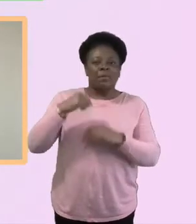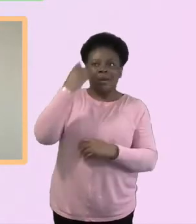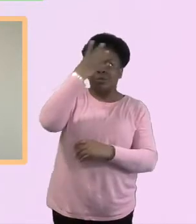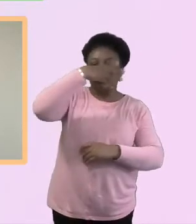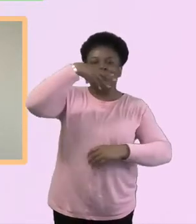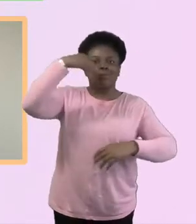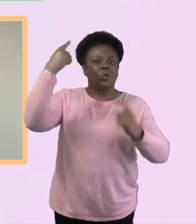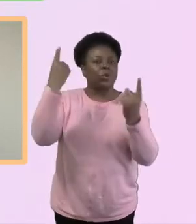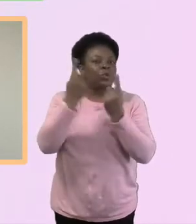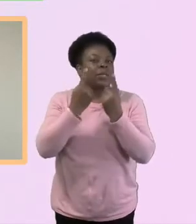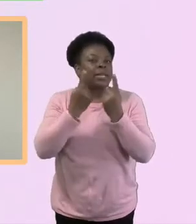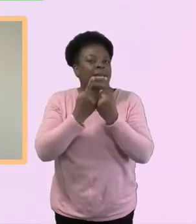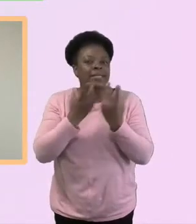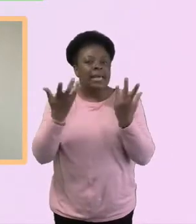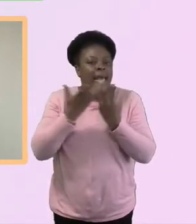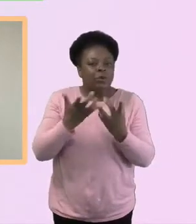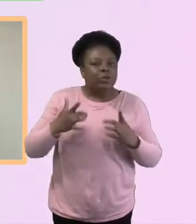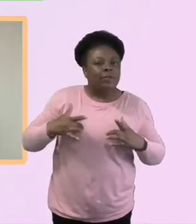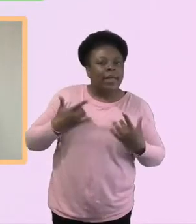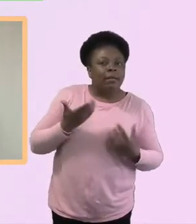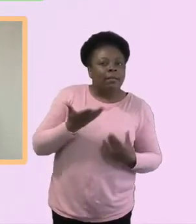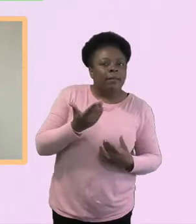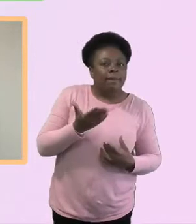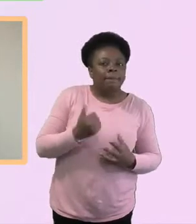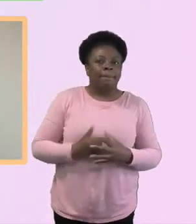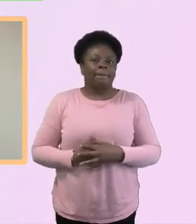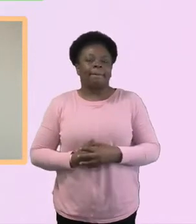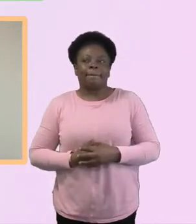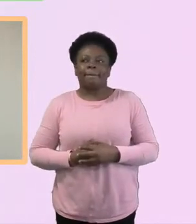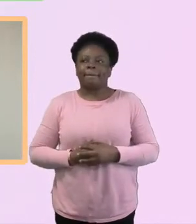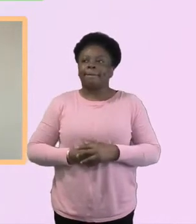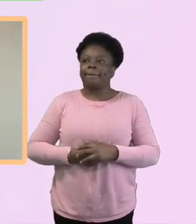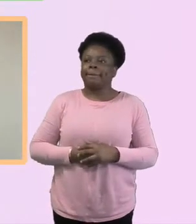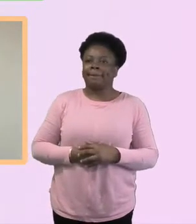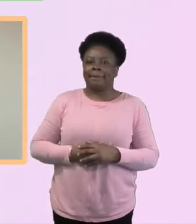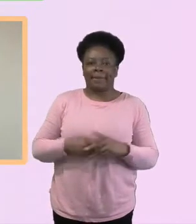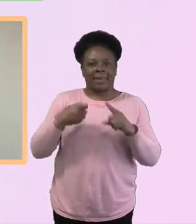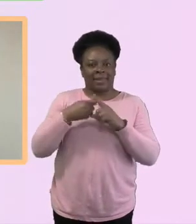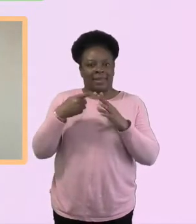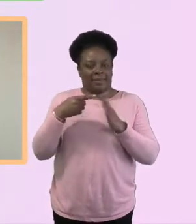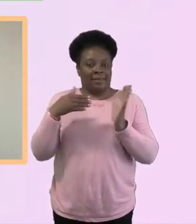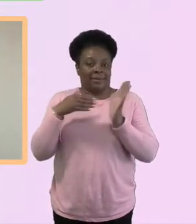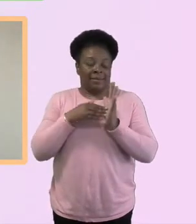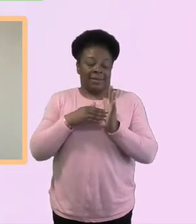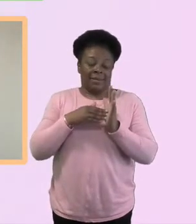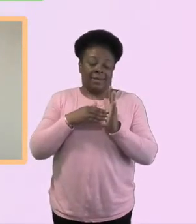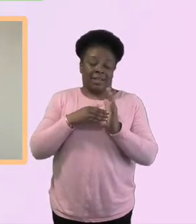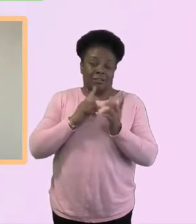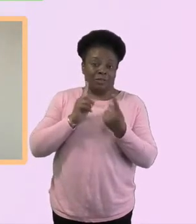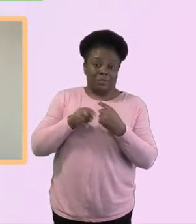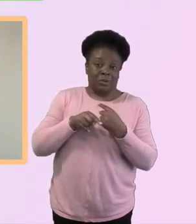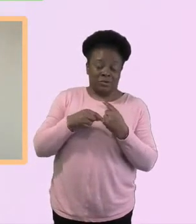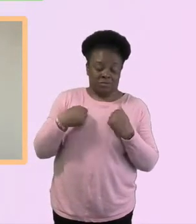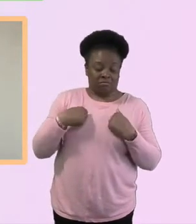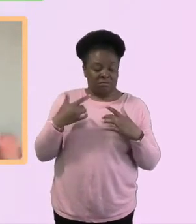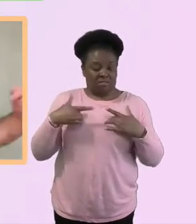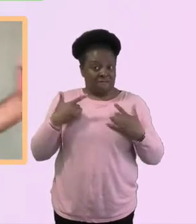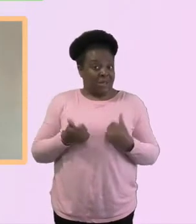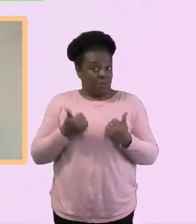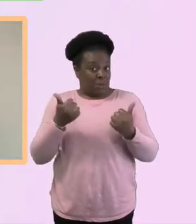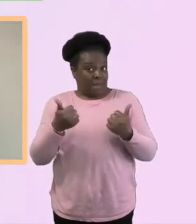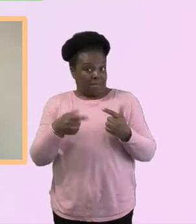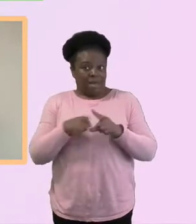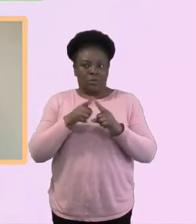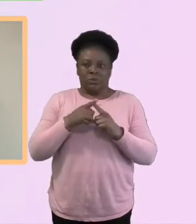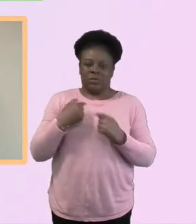I think, I think for me, the answer is, is, is well and yes. So, but I've always been someone who's, who's